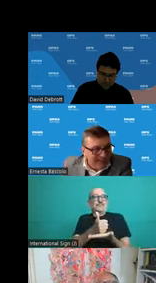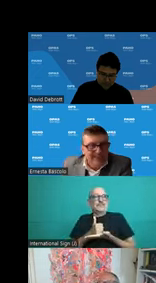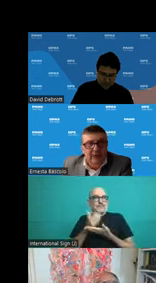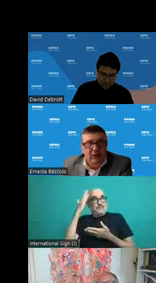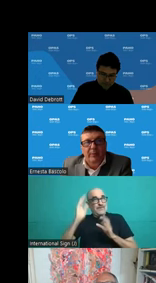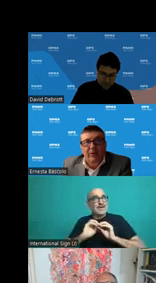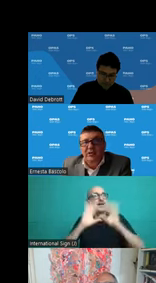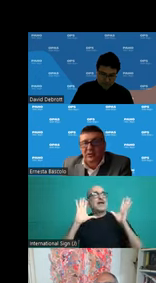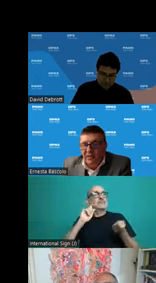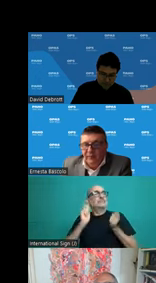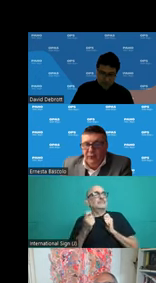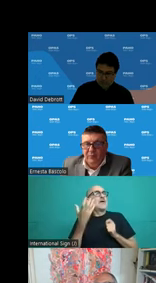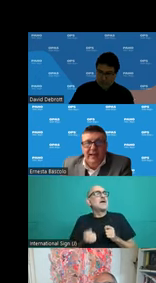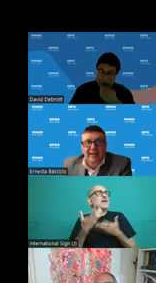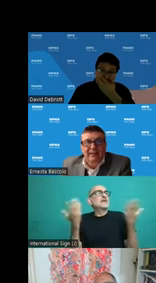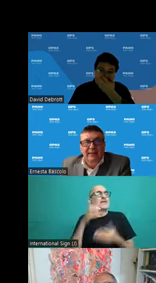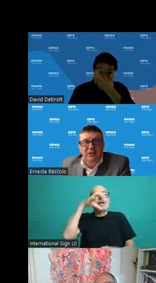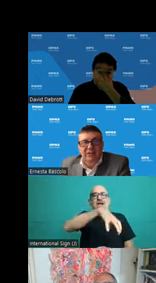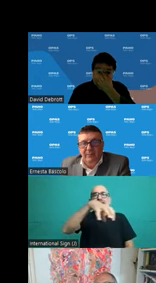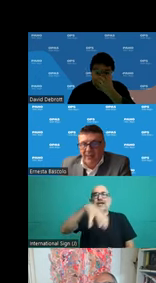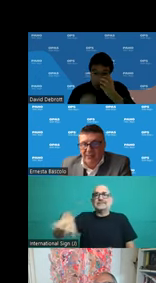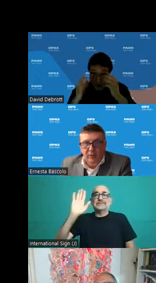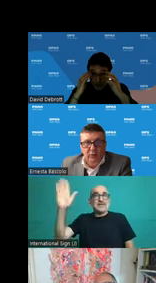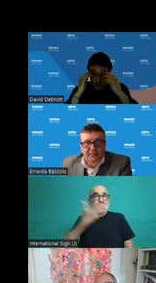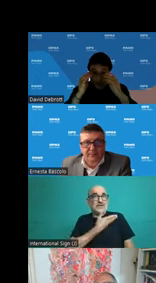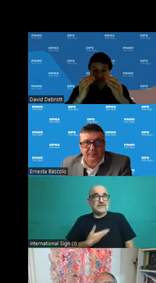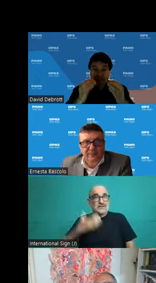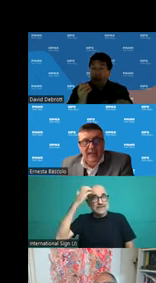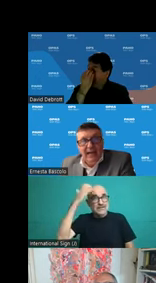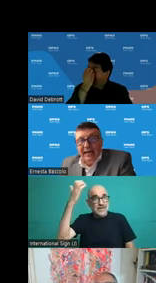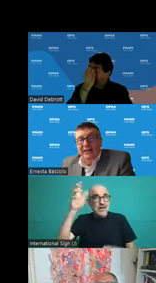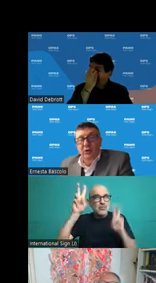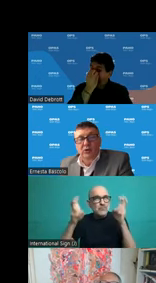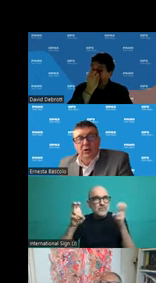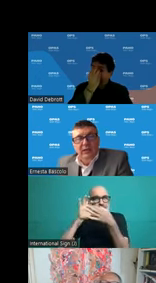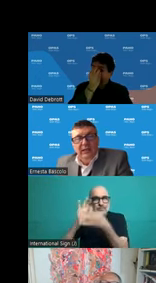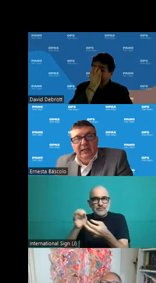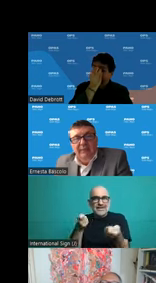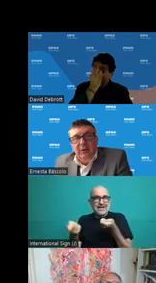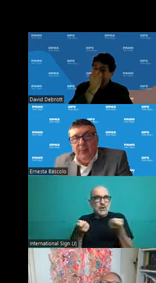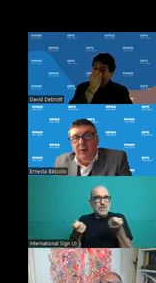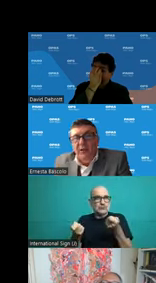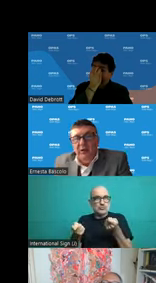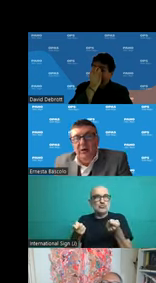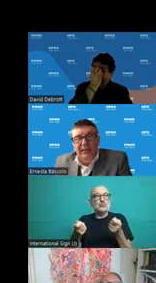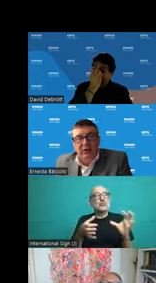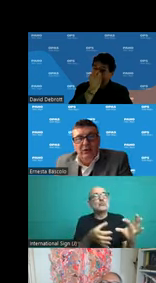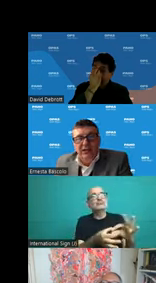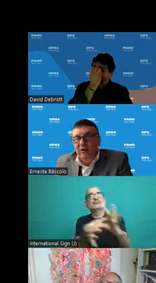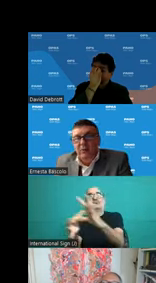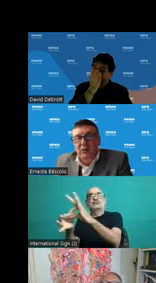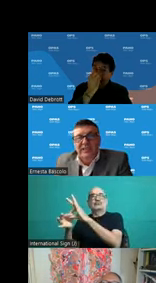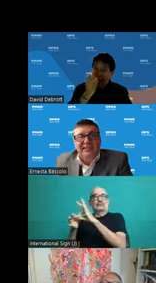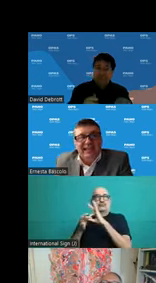of their role go at the same pace as the reform of health system. And